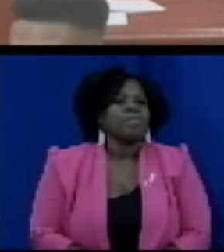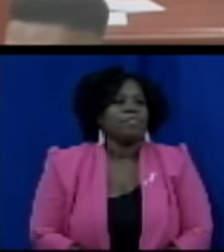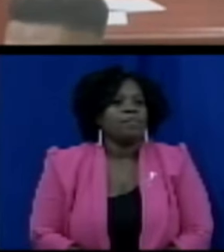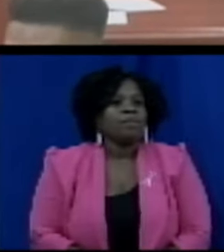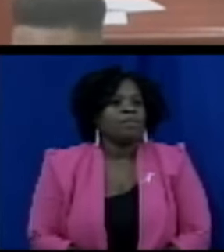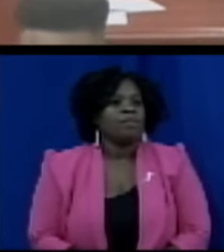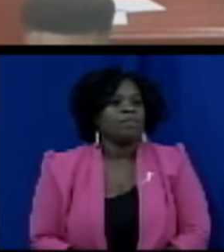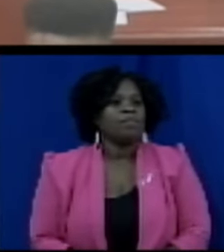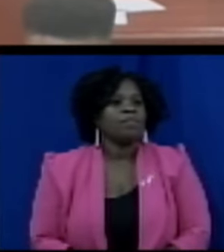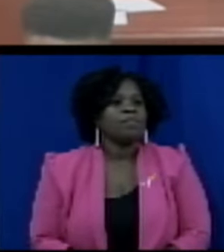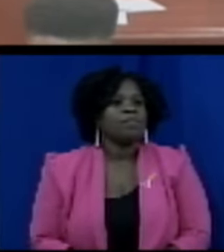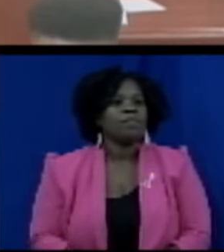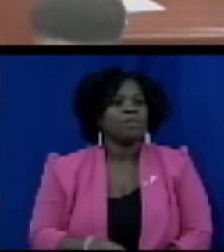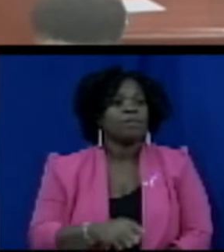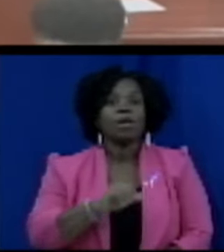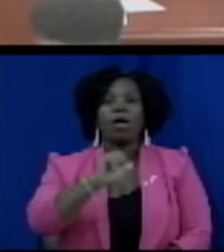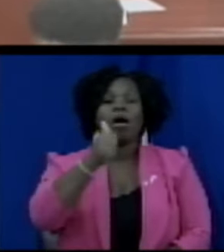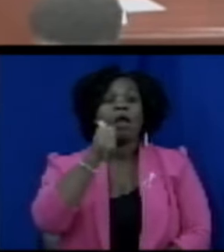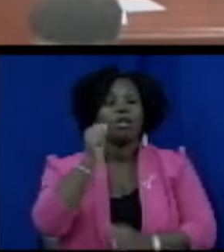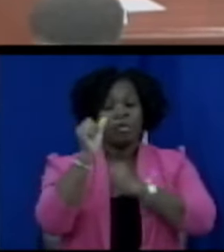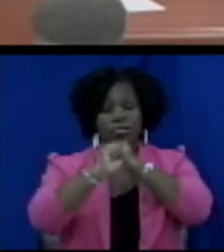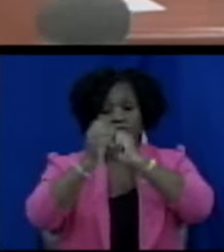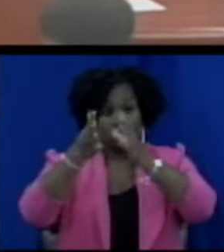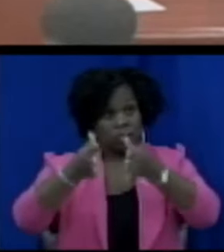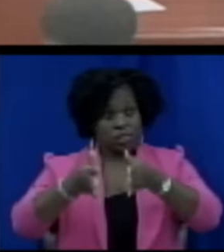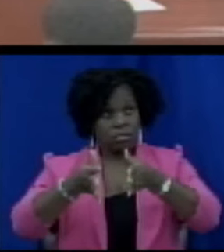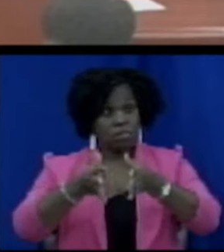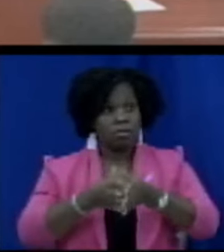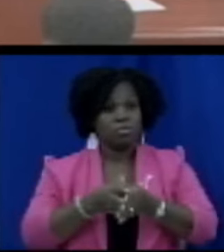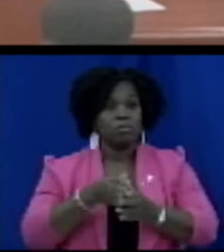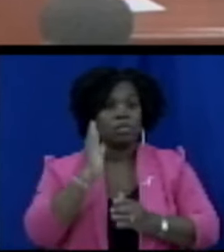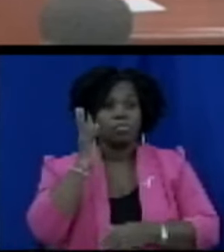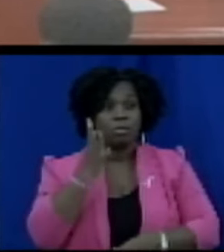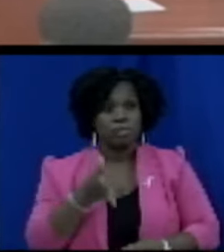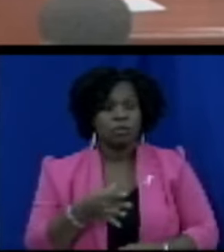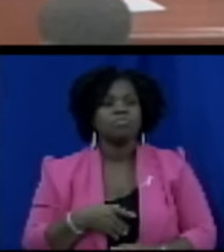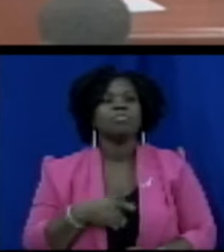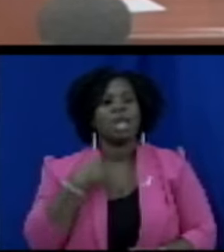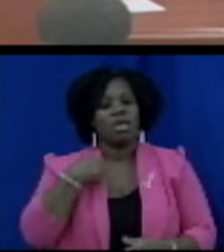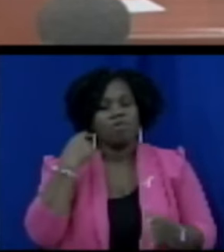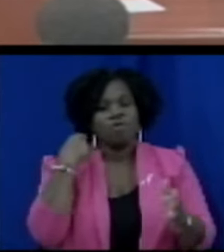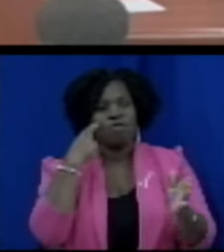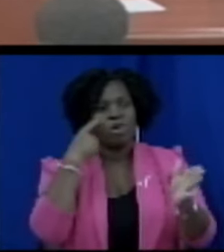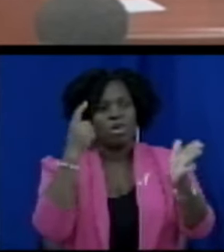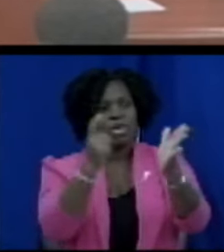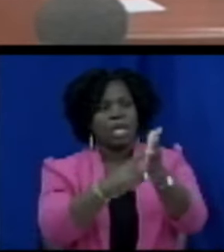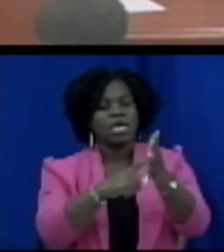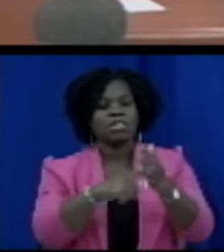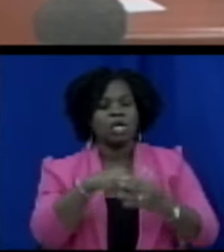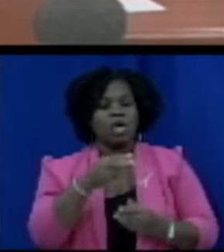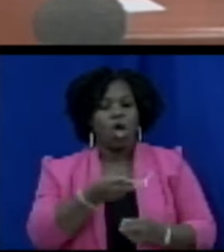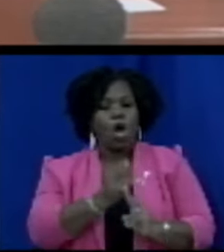is there another presenter I recognize the Honorable Member for Nevis 11